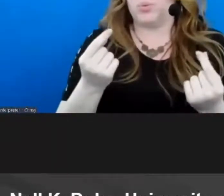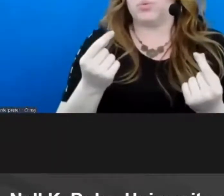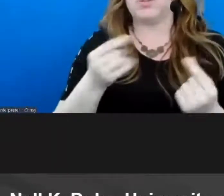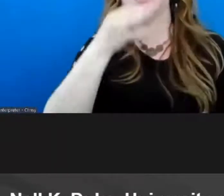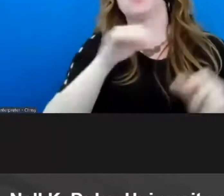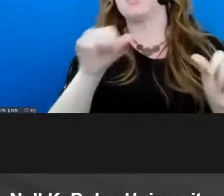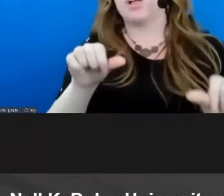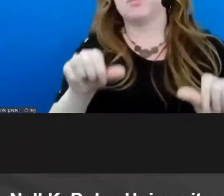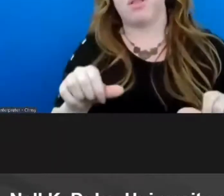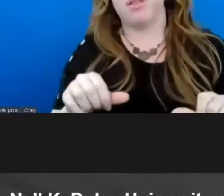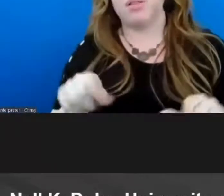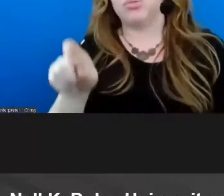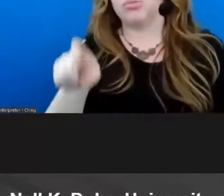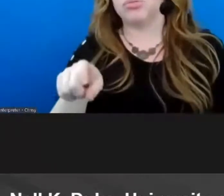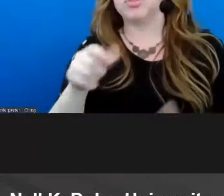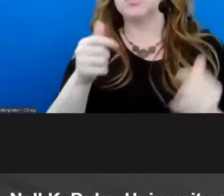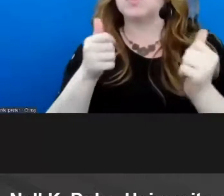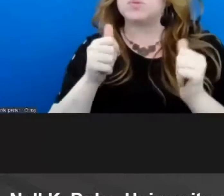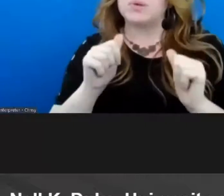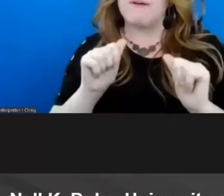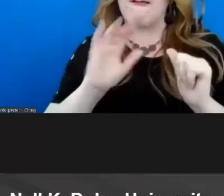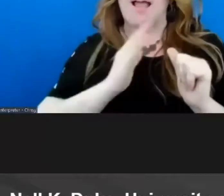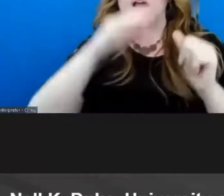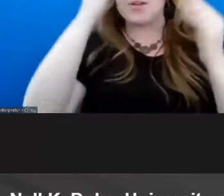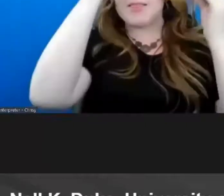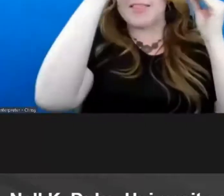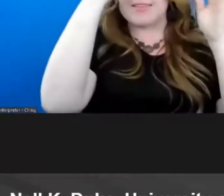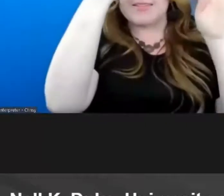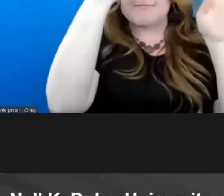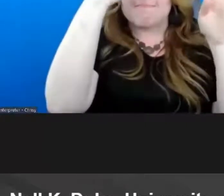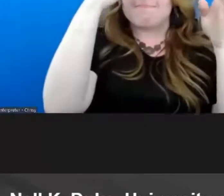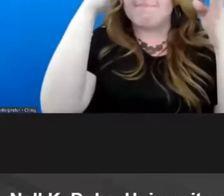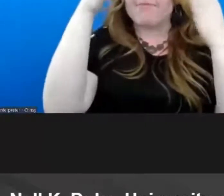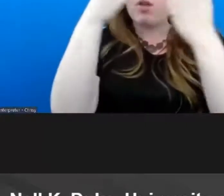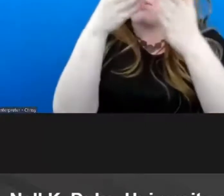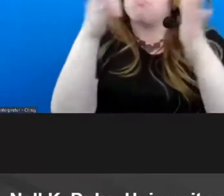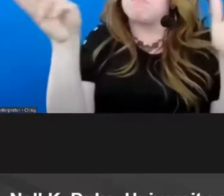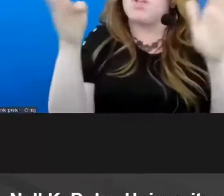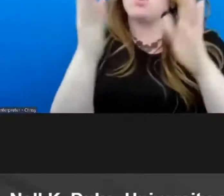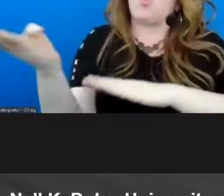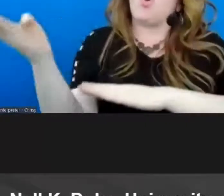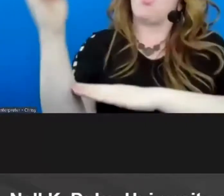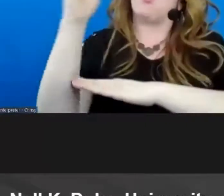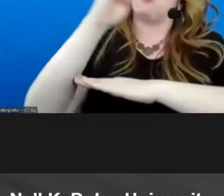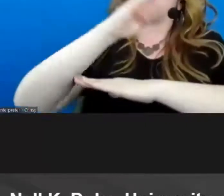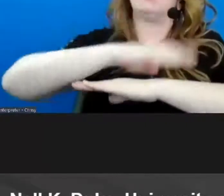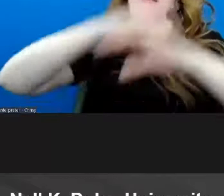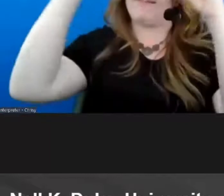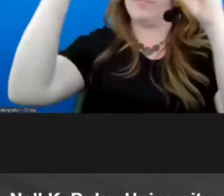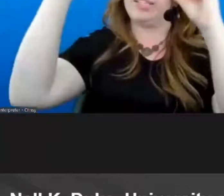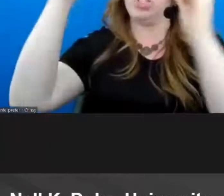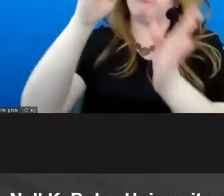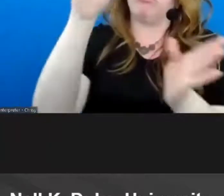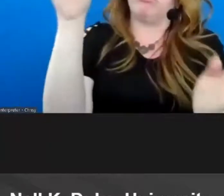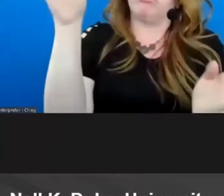possible is um to try to move our thinking into a full day of instruction so a typical at least in the